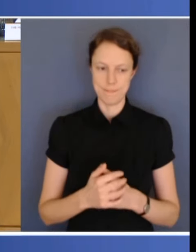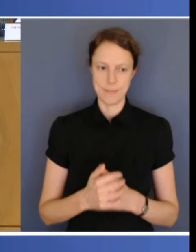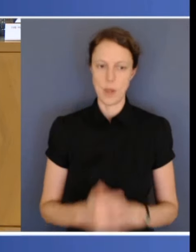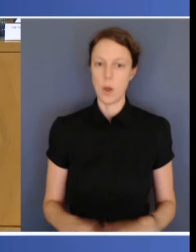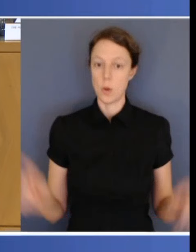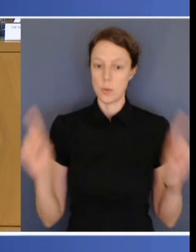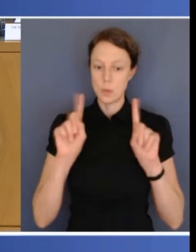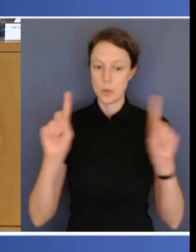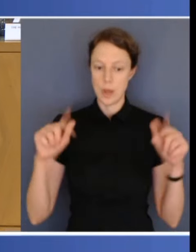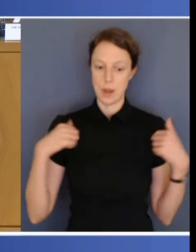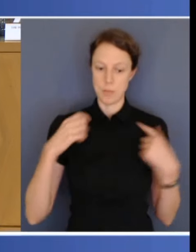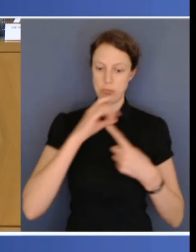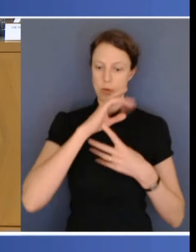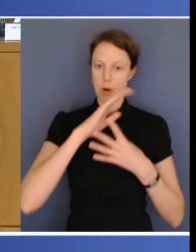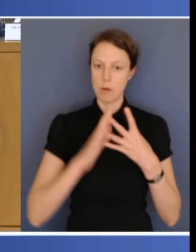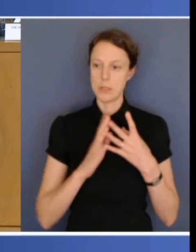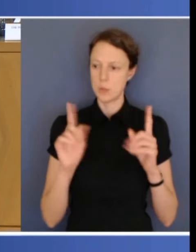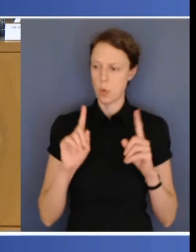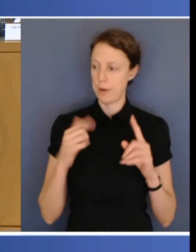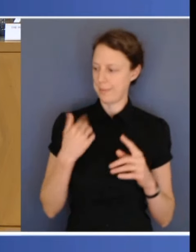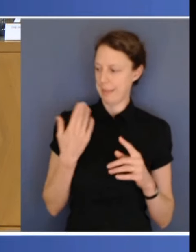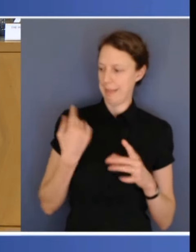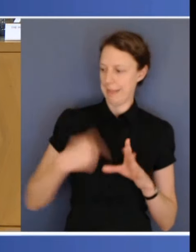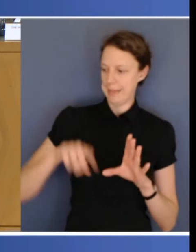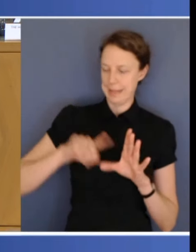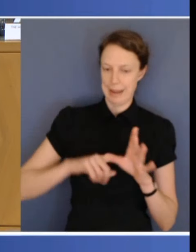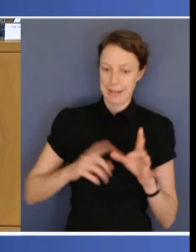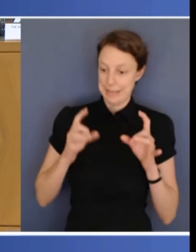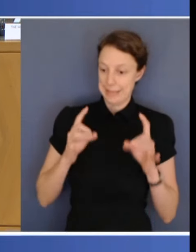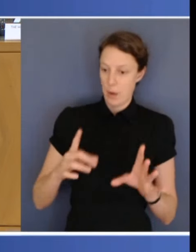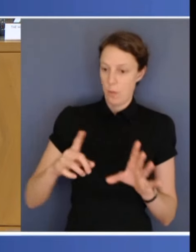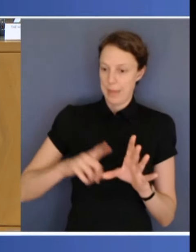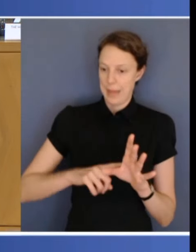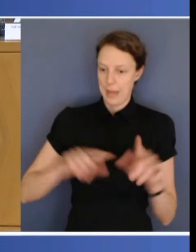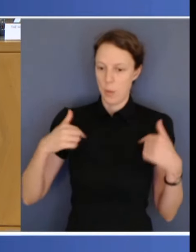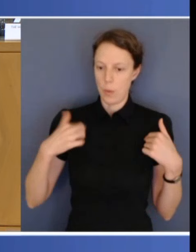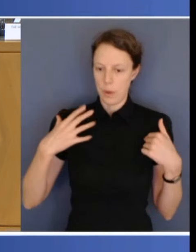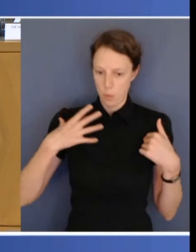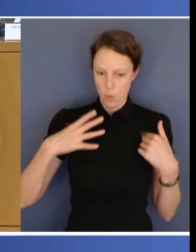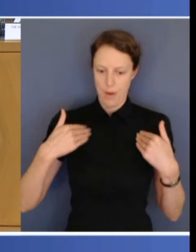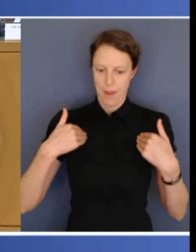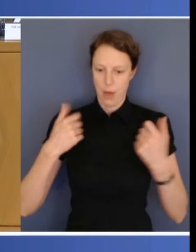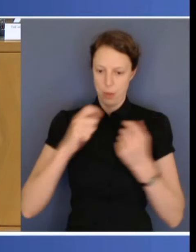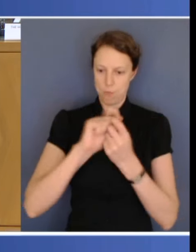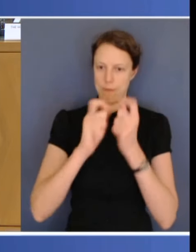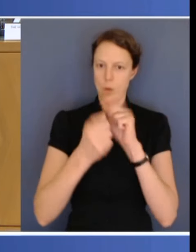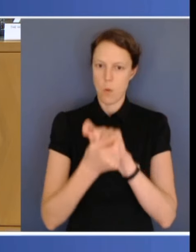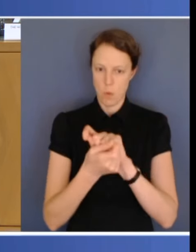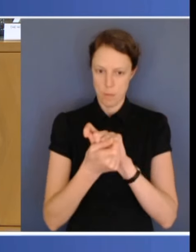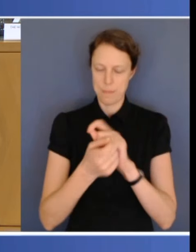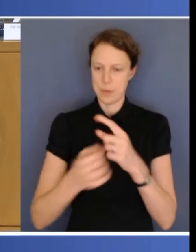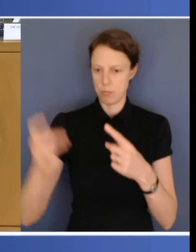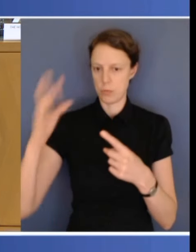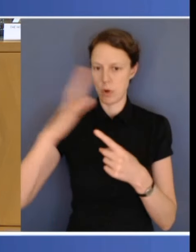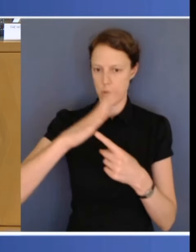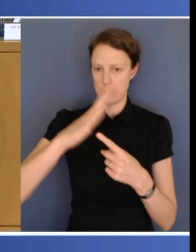the beginning of the year would be our major priority of health reform. Today, we're taking immediate action to take